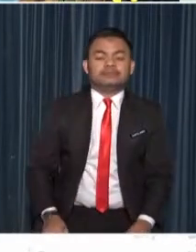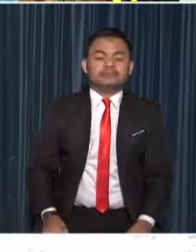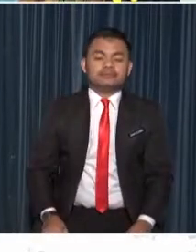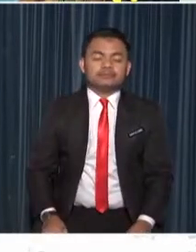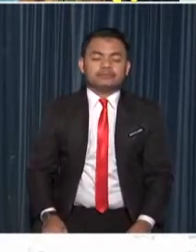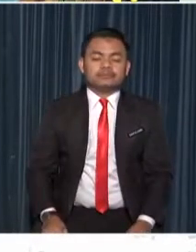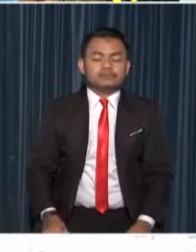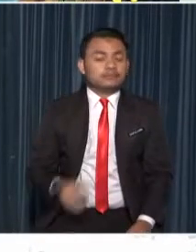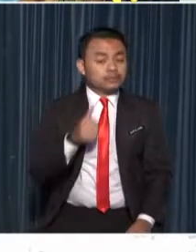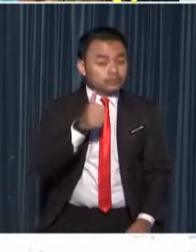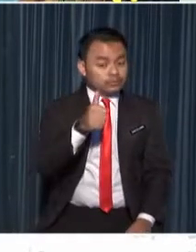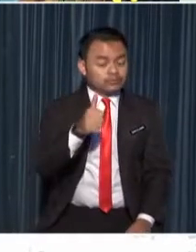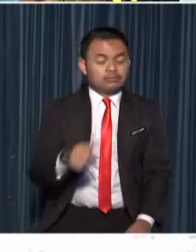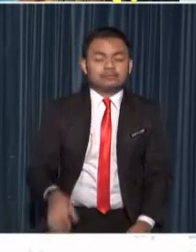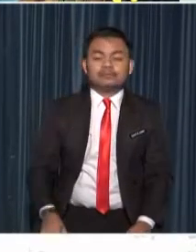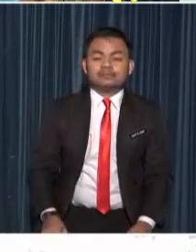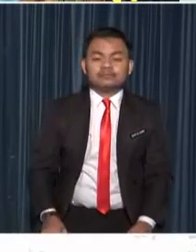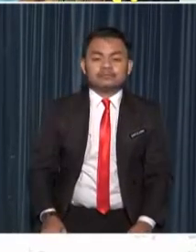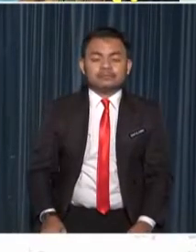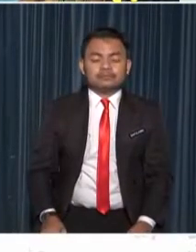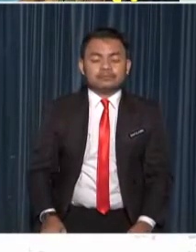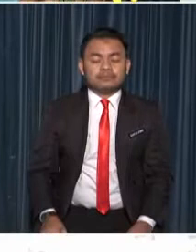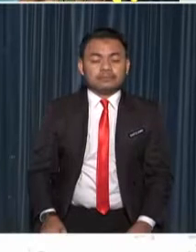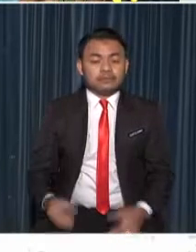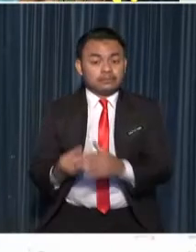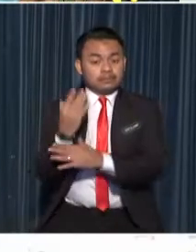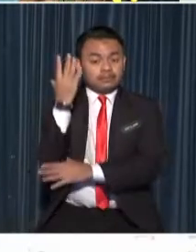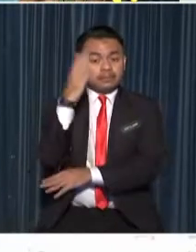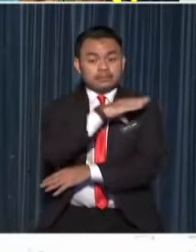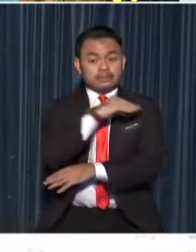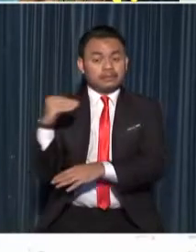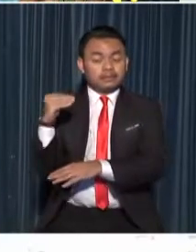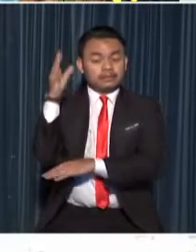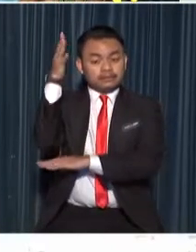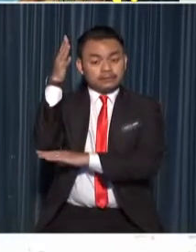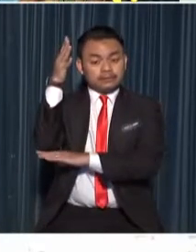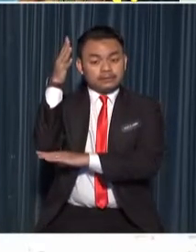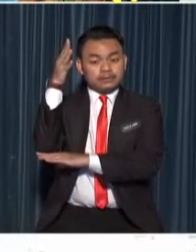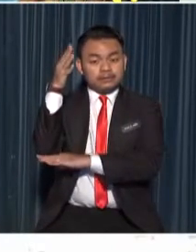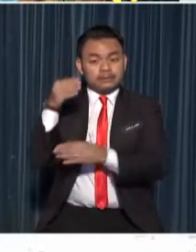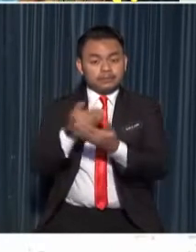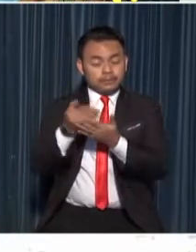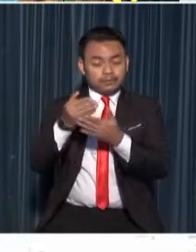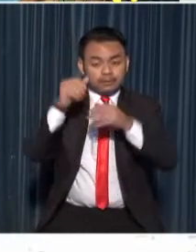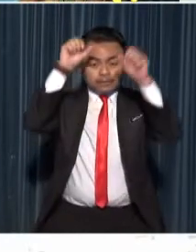excellent plants and trees provide oxygen